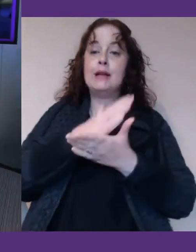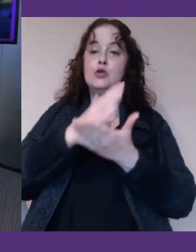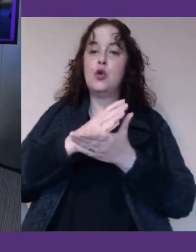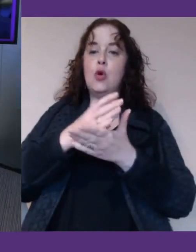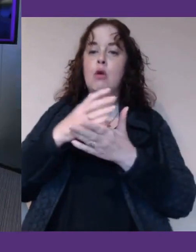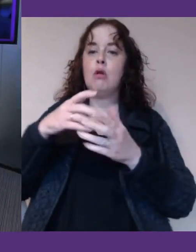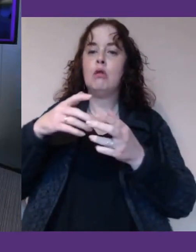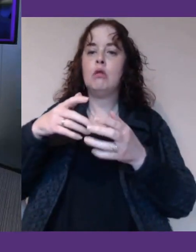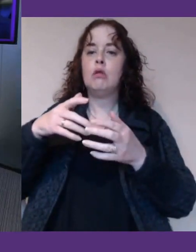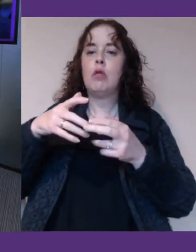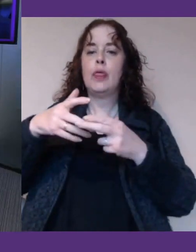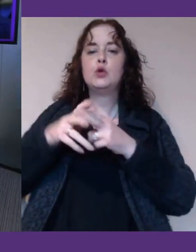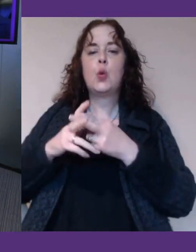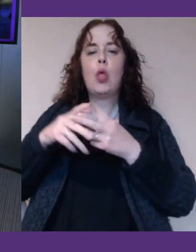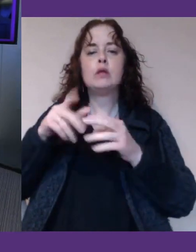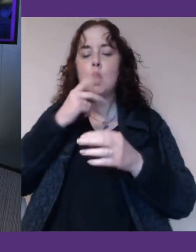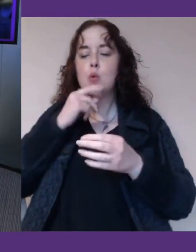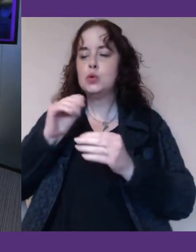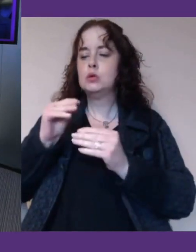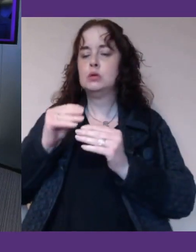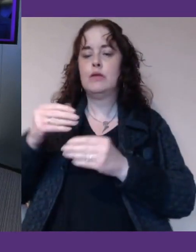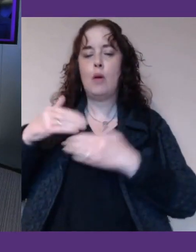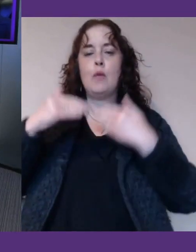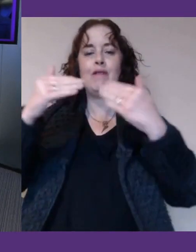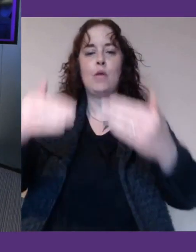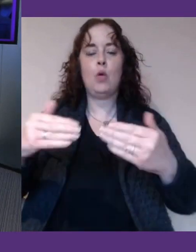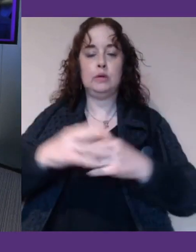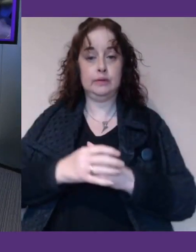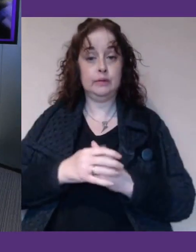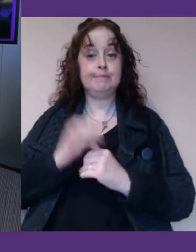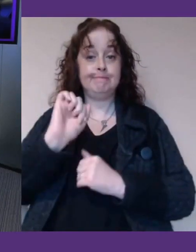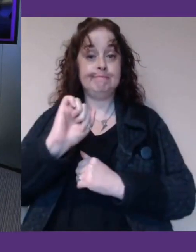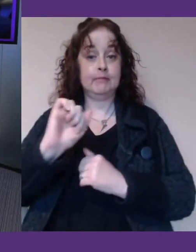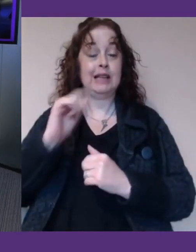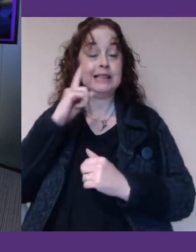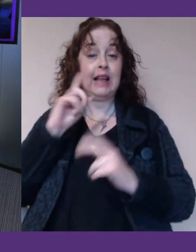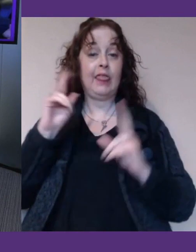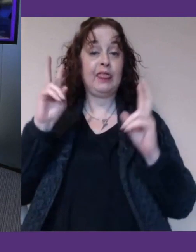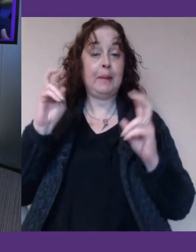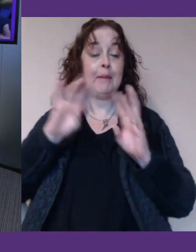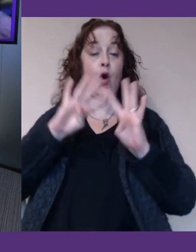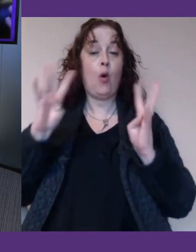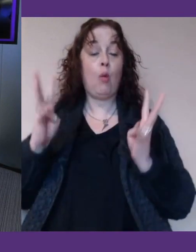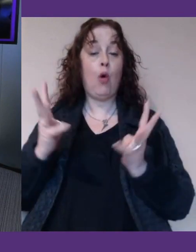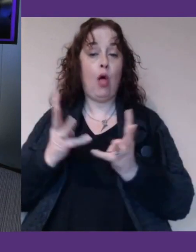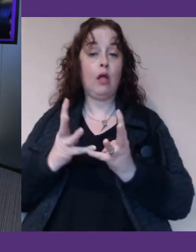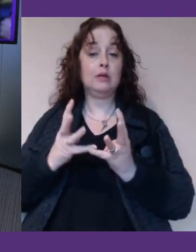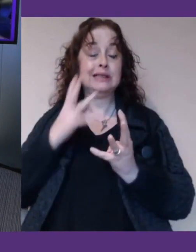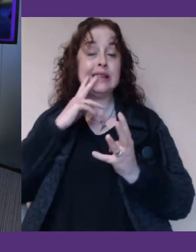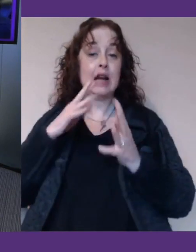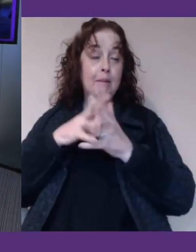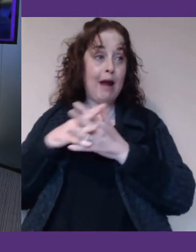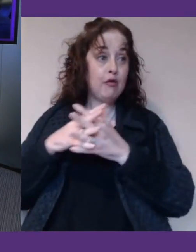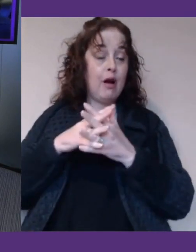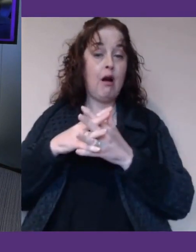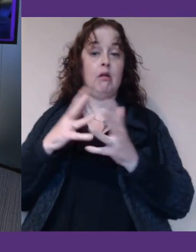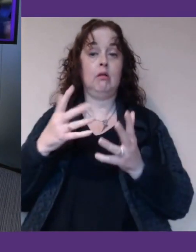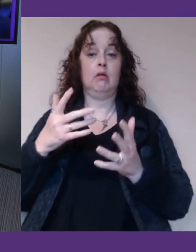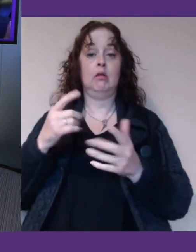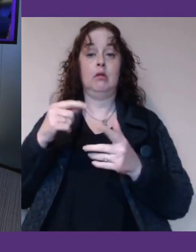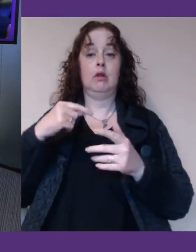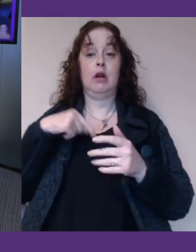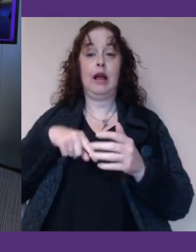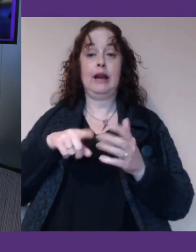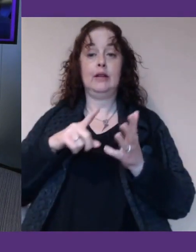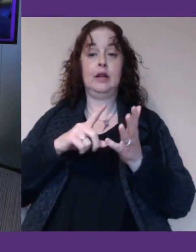forward. And it is absolutely a theme that you are seeing globally. We're seeing that in the United States. We're in what's called a lame duck Congress